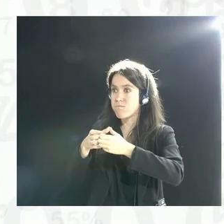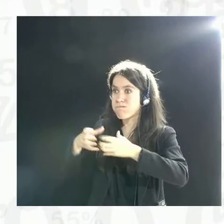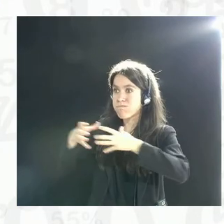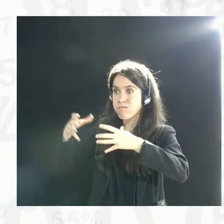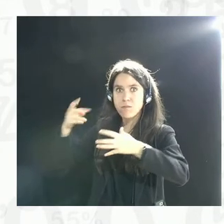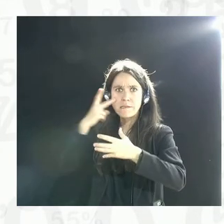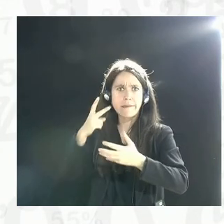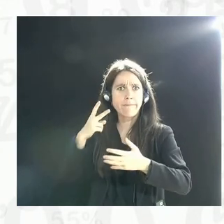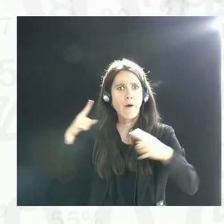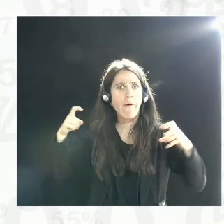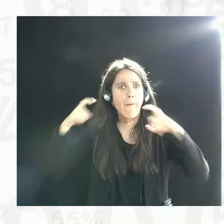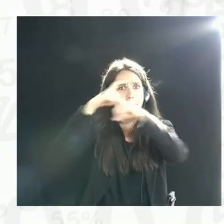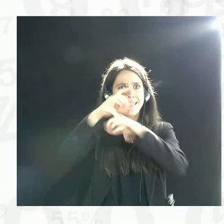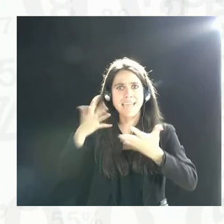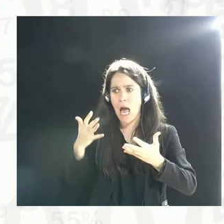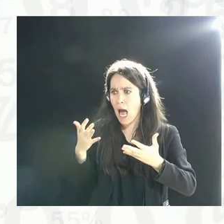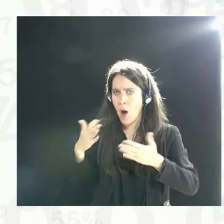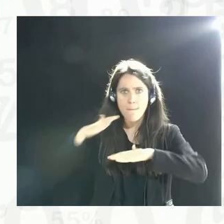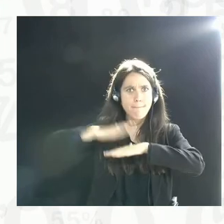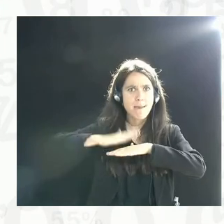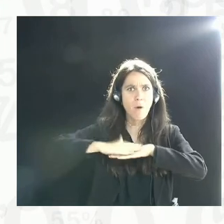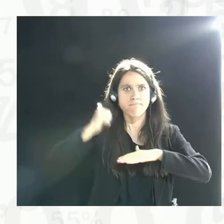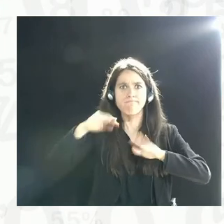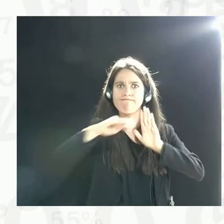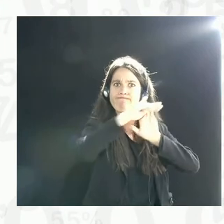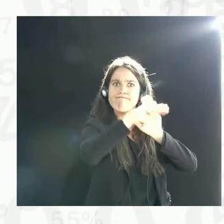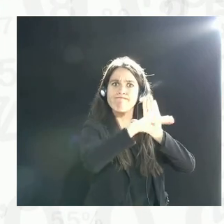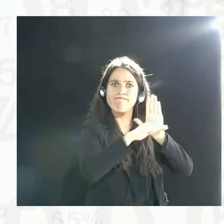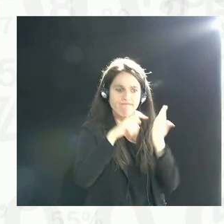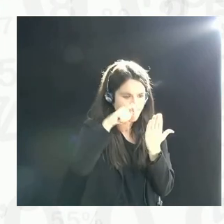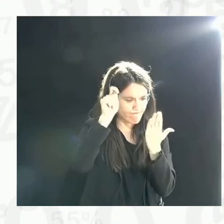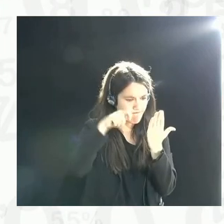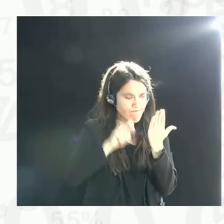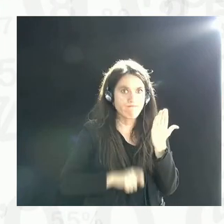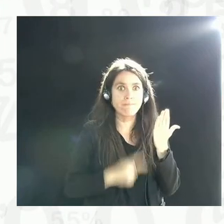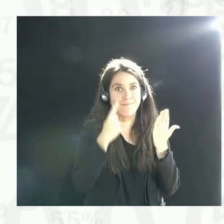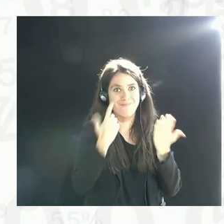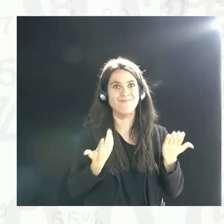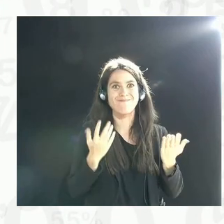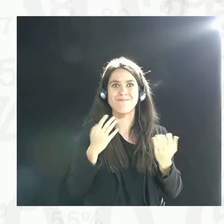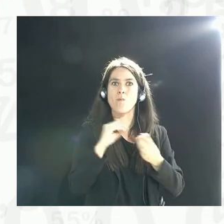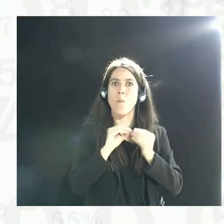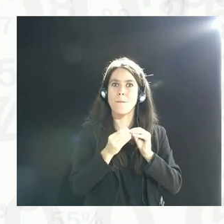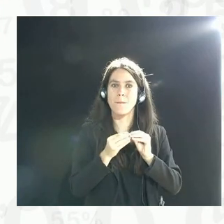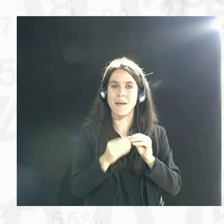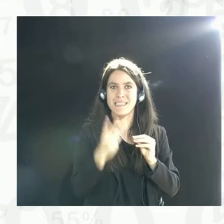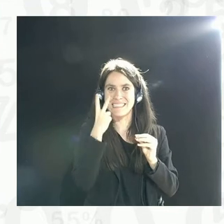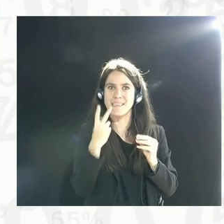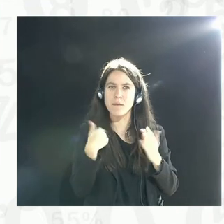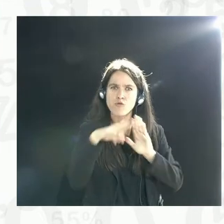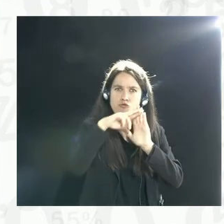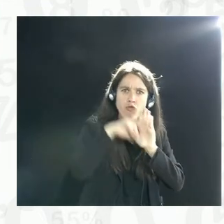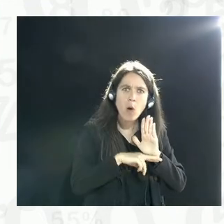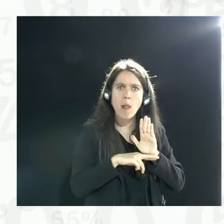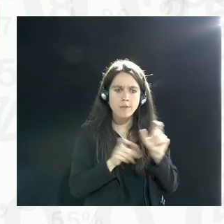that some basic minimum standards of quality are met. That makes it more important for there to be some kind of regulation